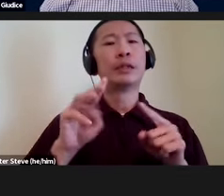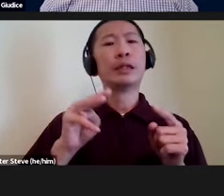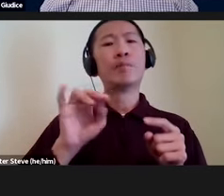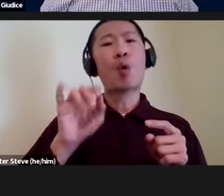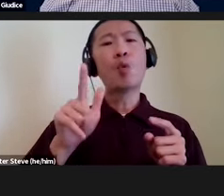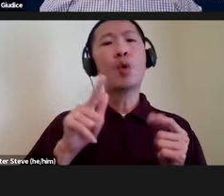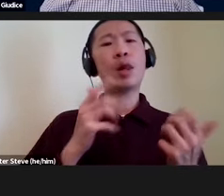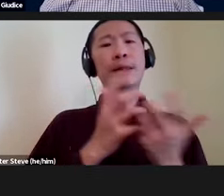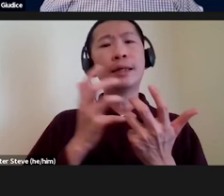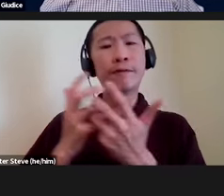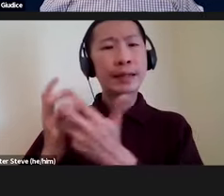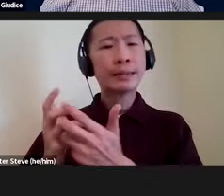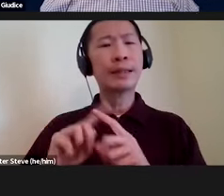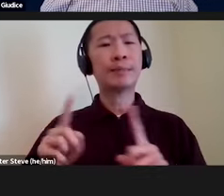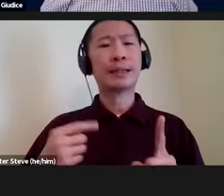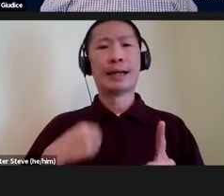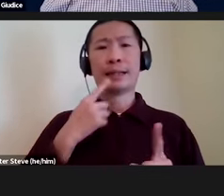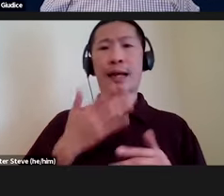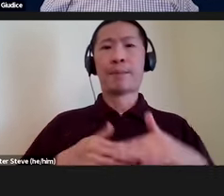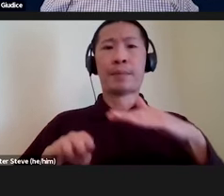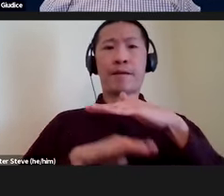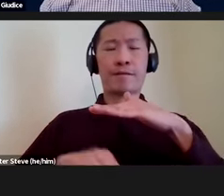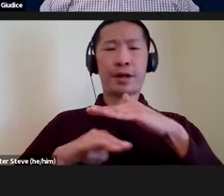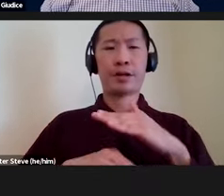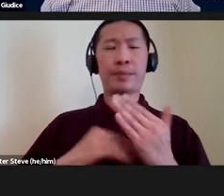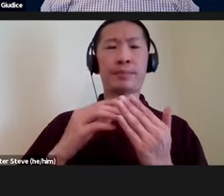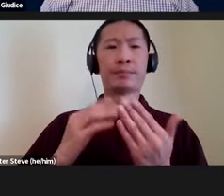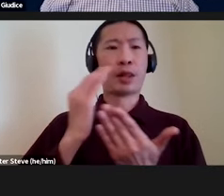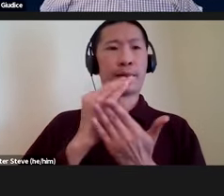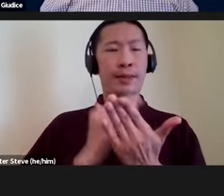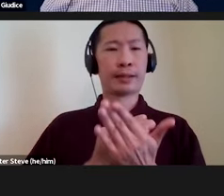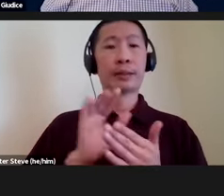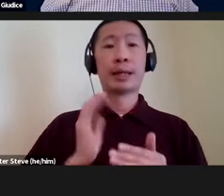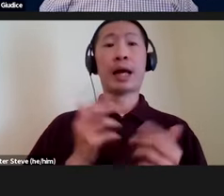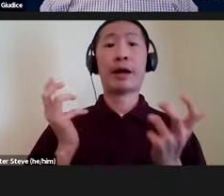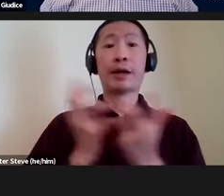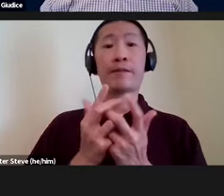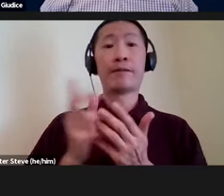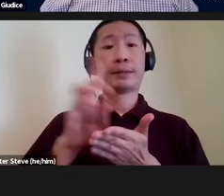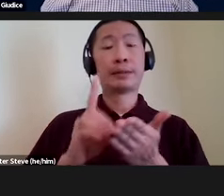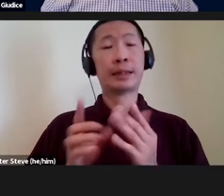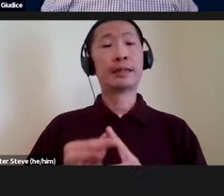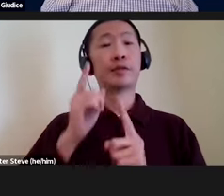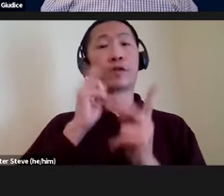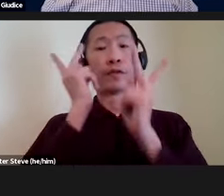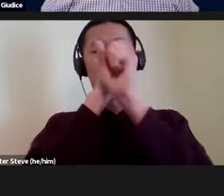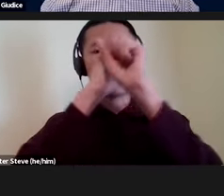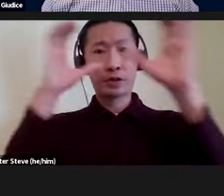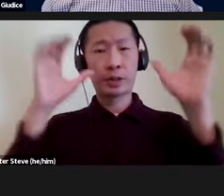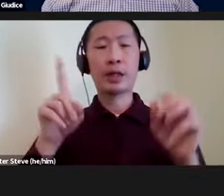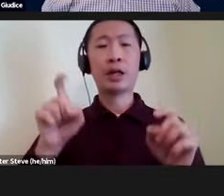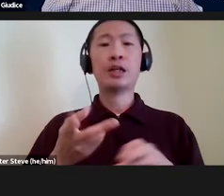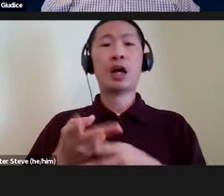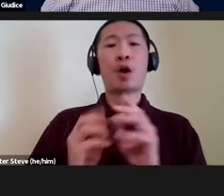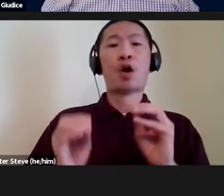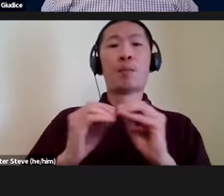but I'd say my fundamental take-home is that our interface design, especially for visualization, should borrow